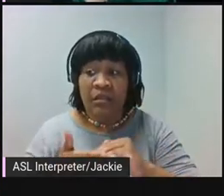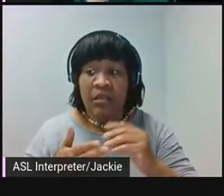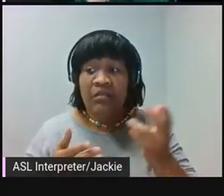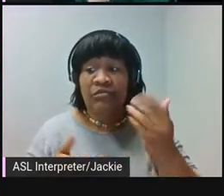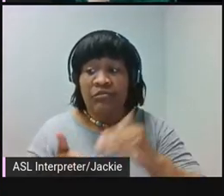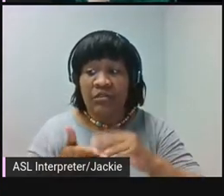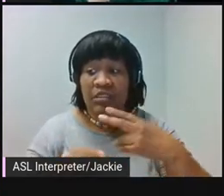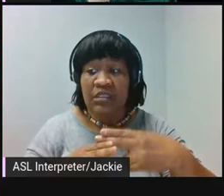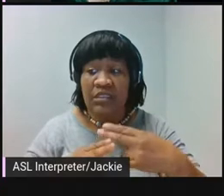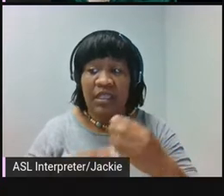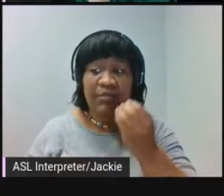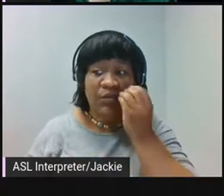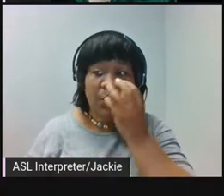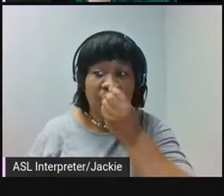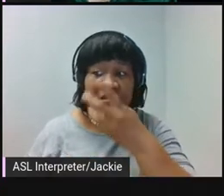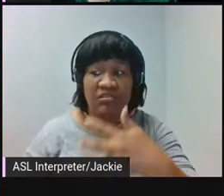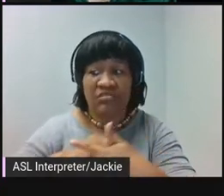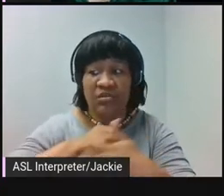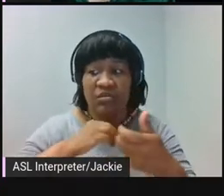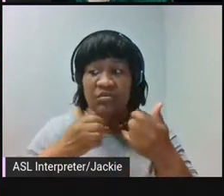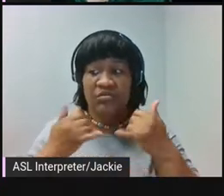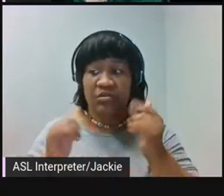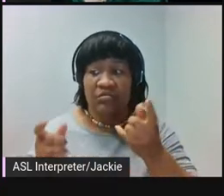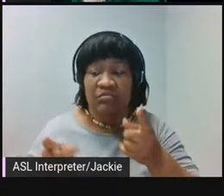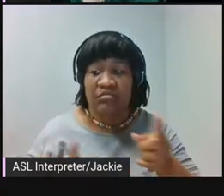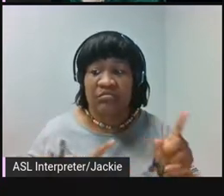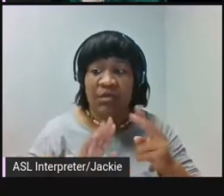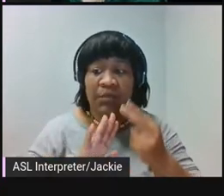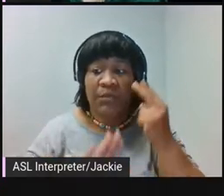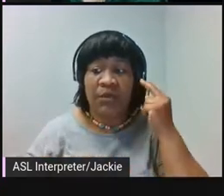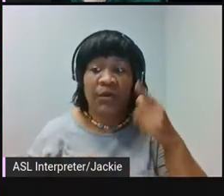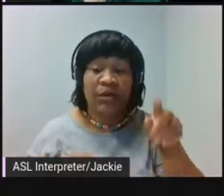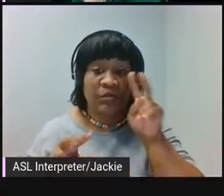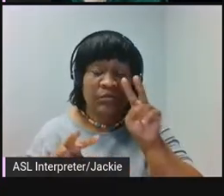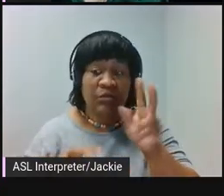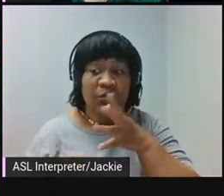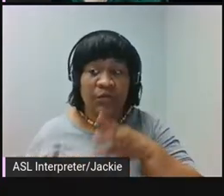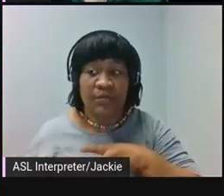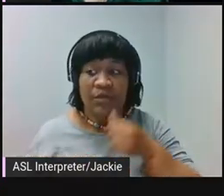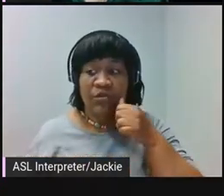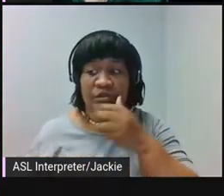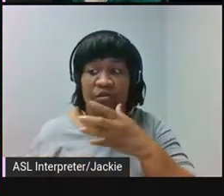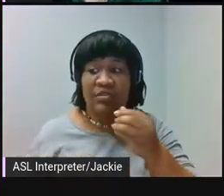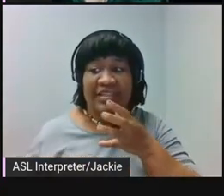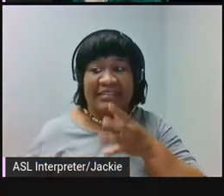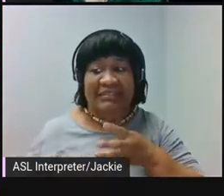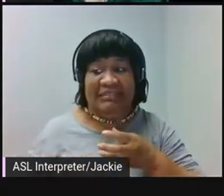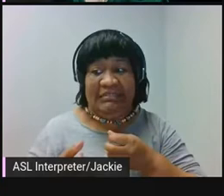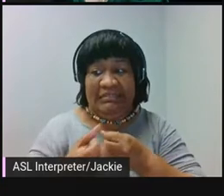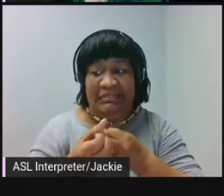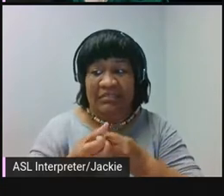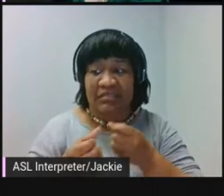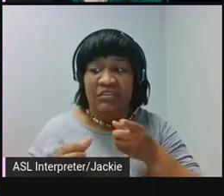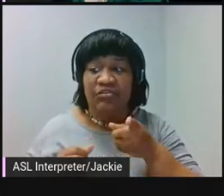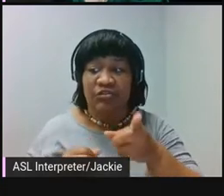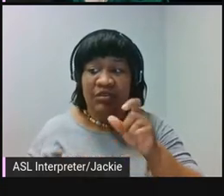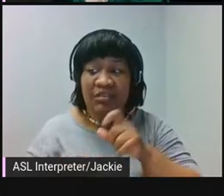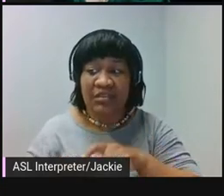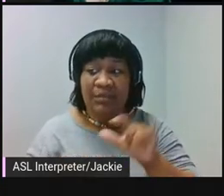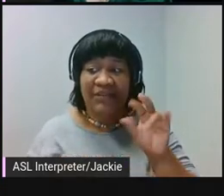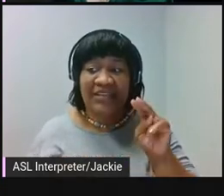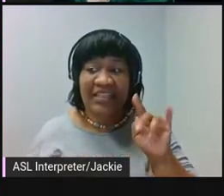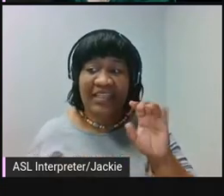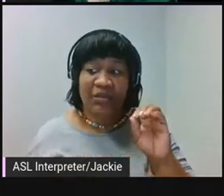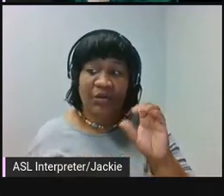renaming roses stolen during the crusades as a memorial to women, girls, and femmes martyred during the wars of the neo-crusades.